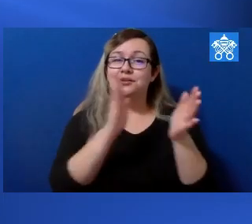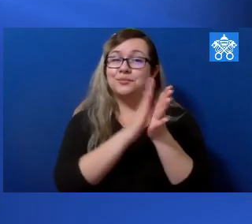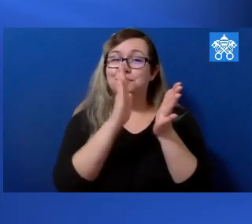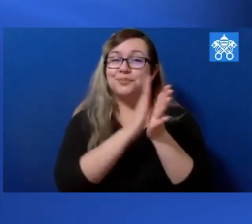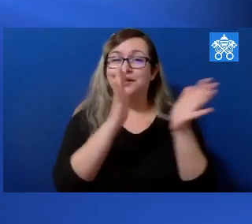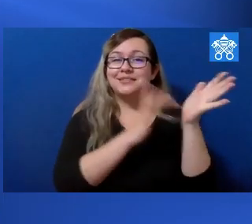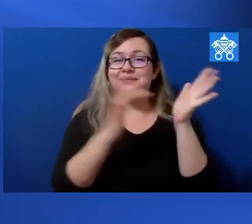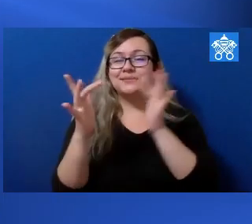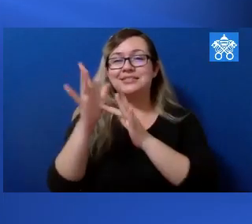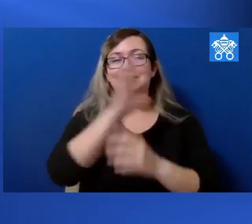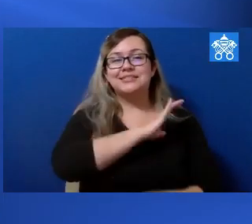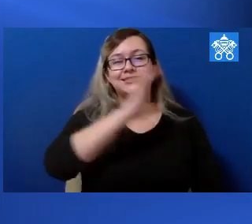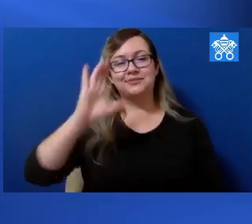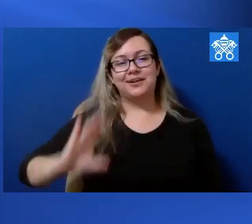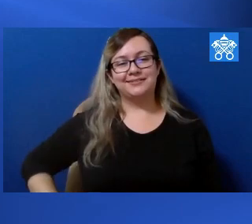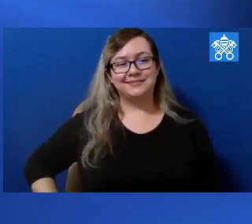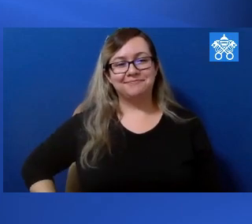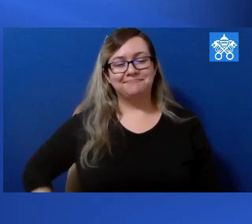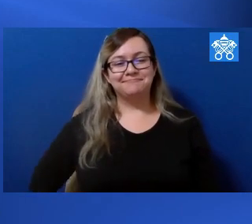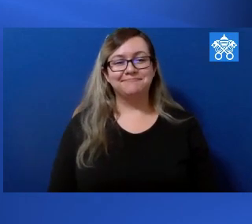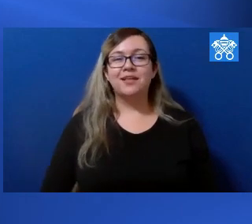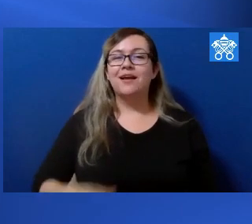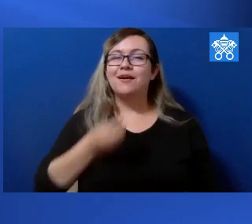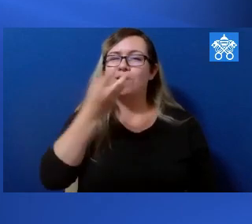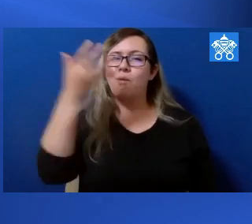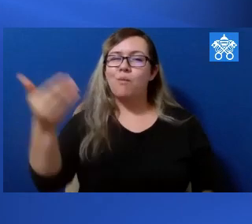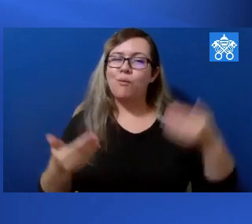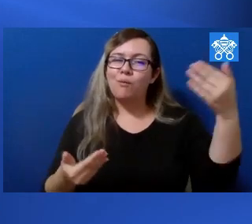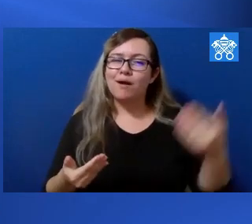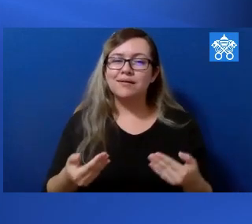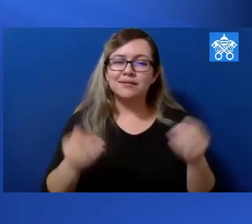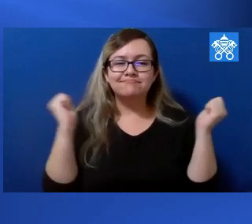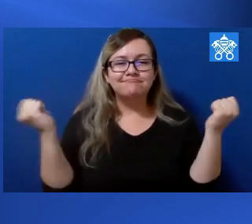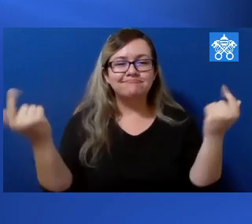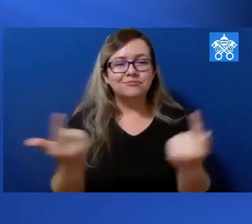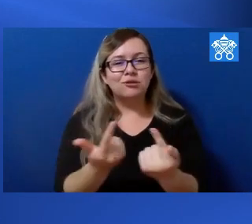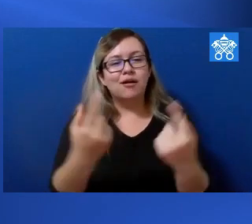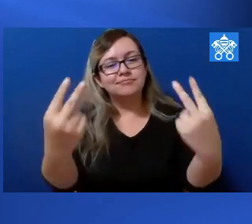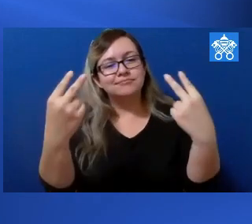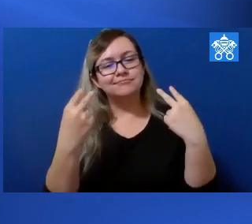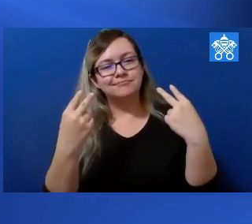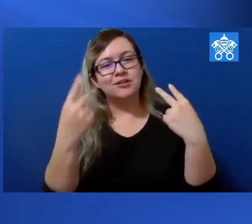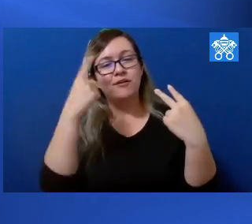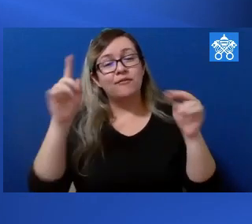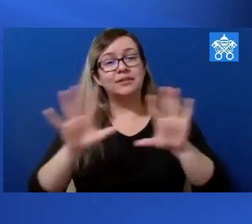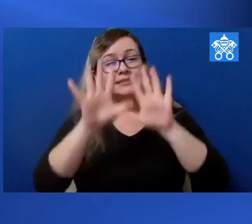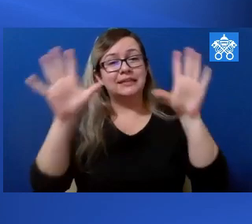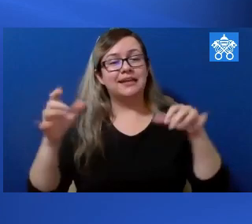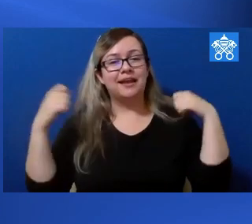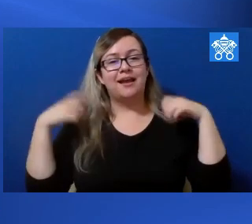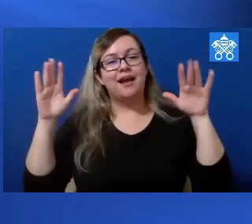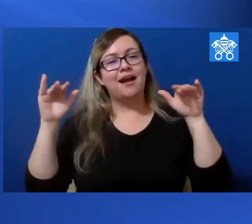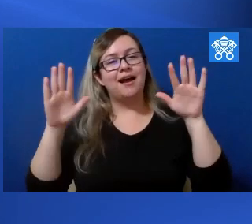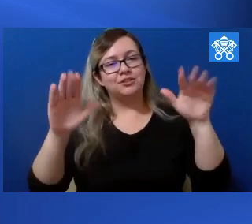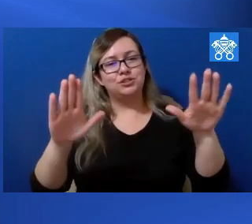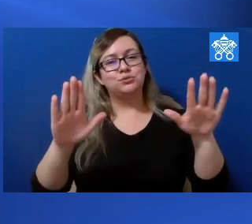Laudator Jesus Christus, praised be Jesus Christ. A warm welcome to all of you joining us